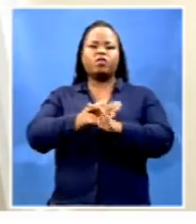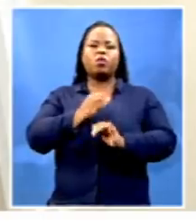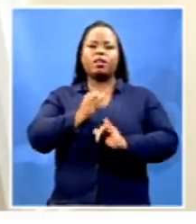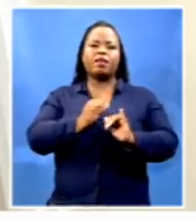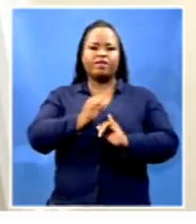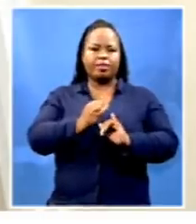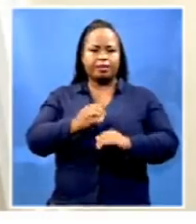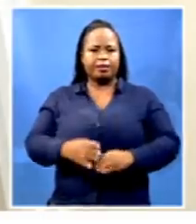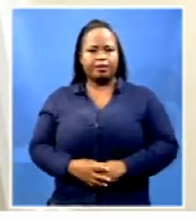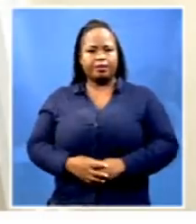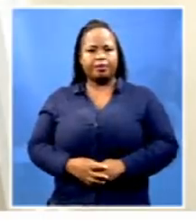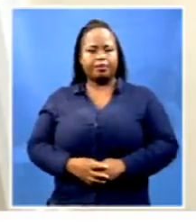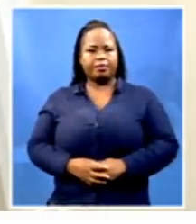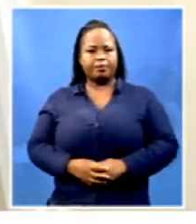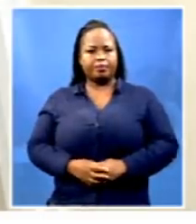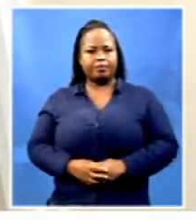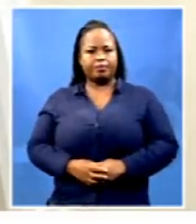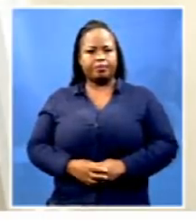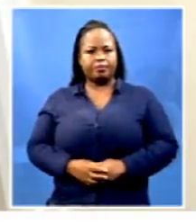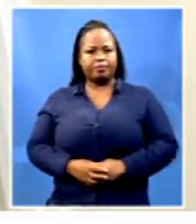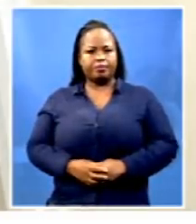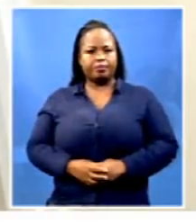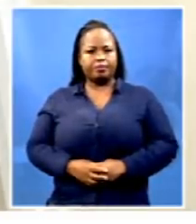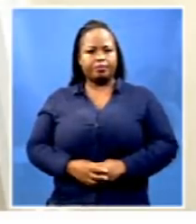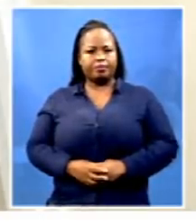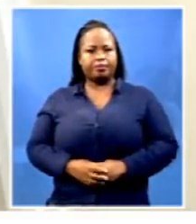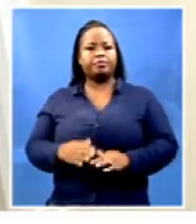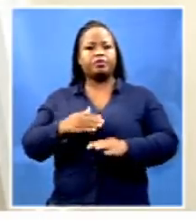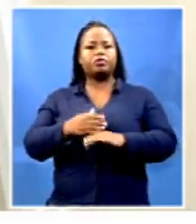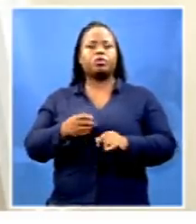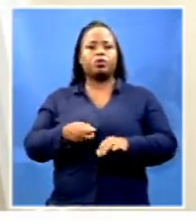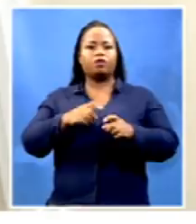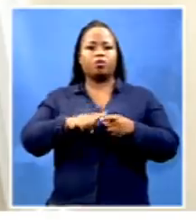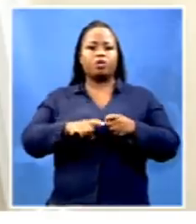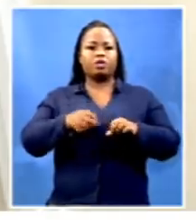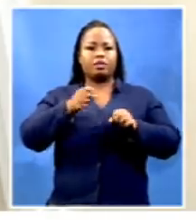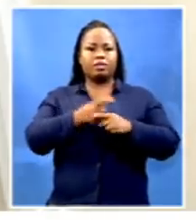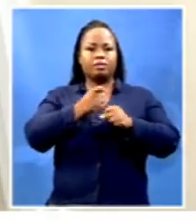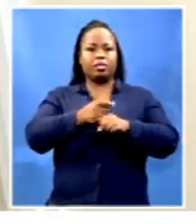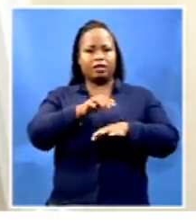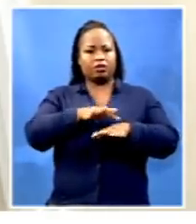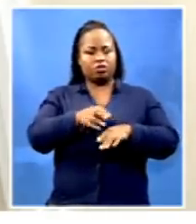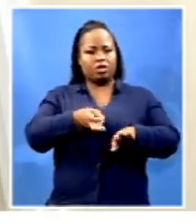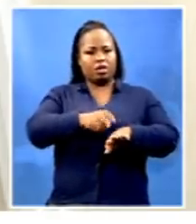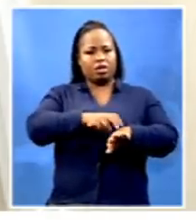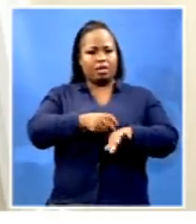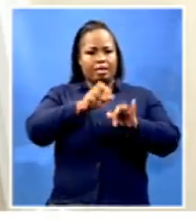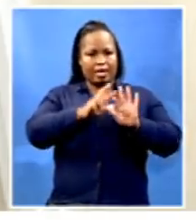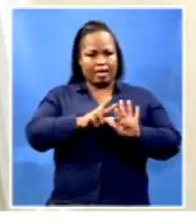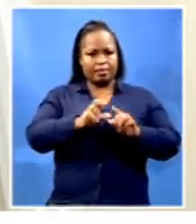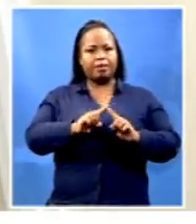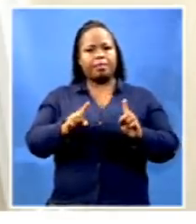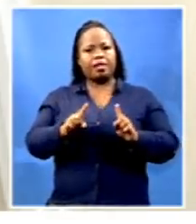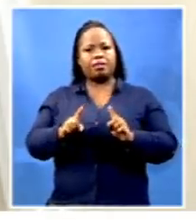They were initially eight. Eleven. They were eight from the taxi rank, but they were 15